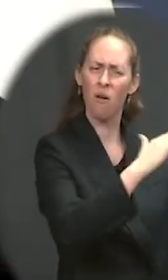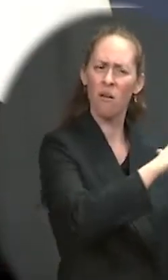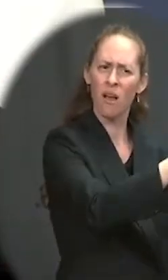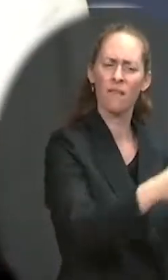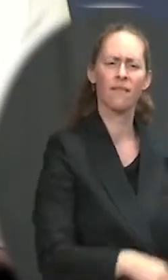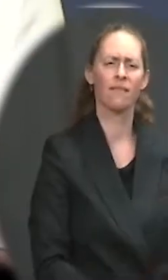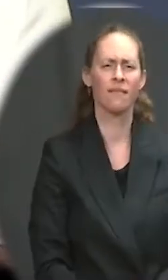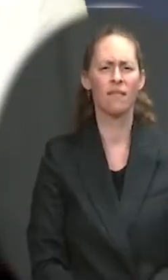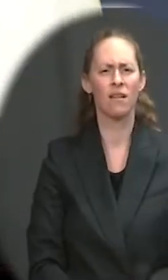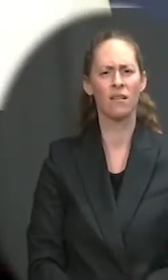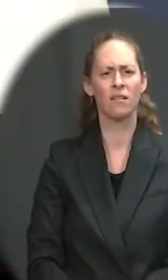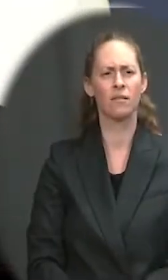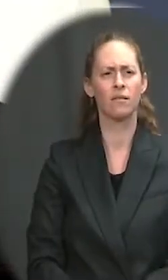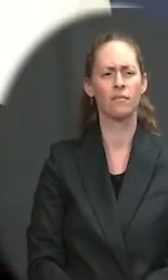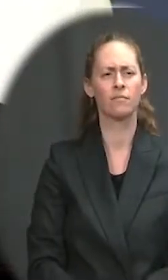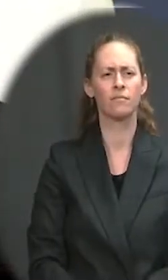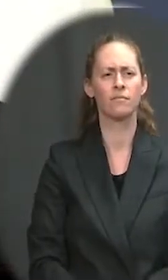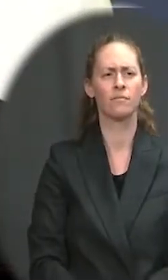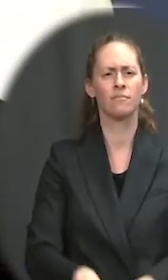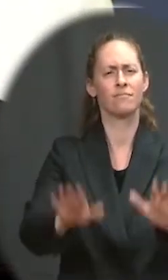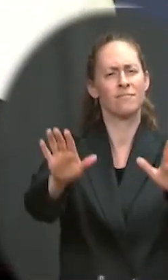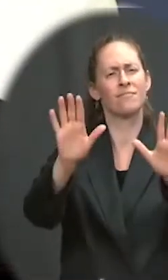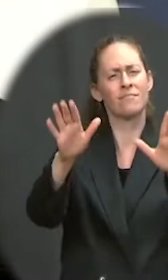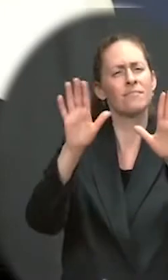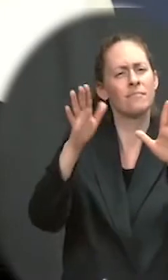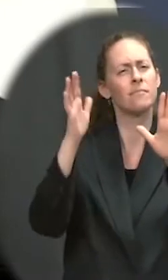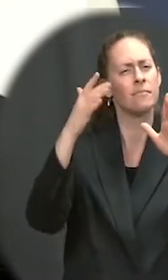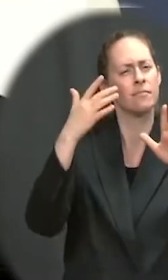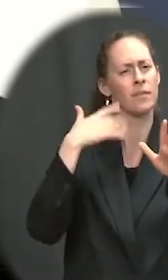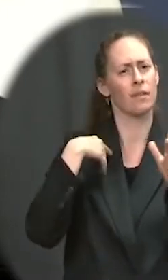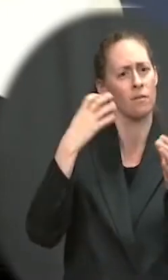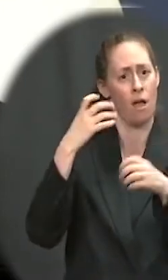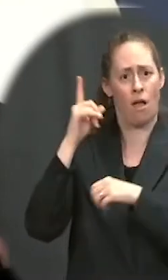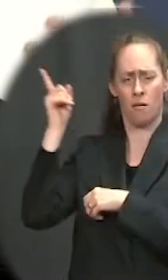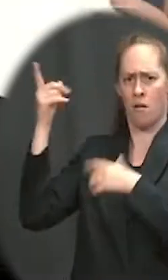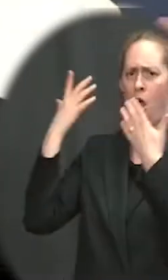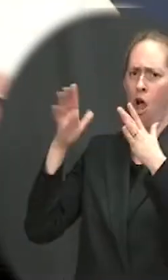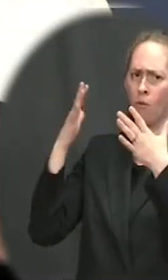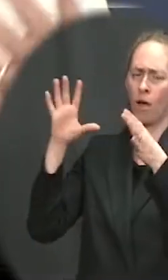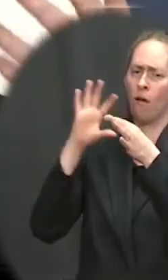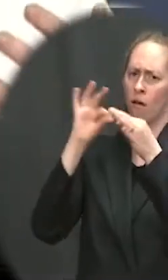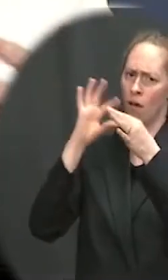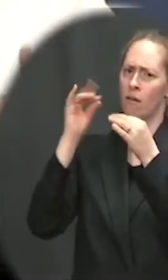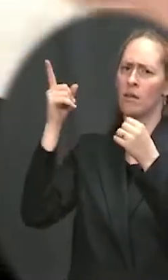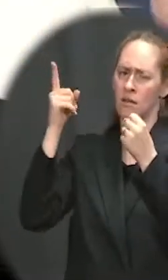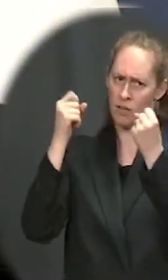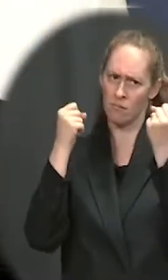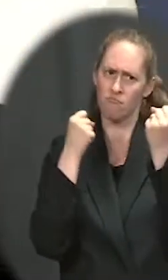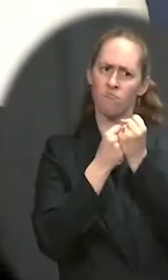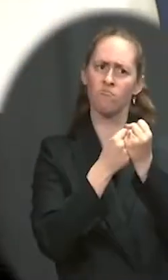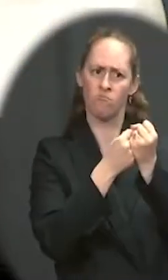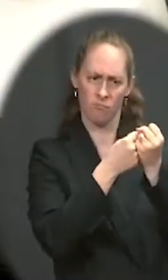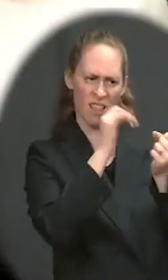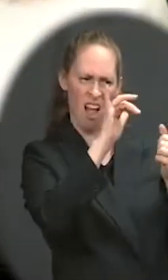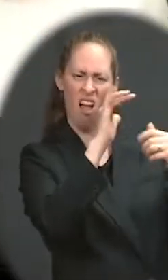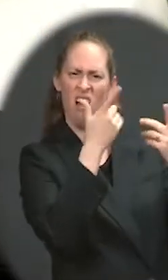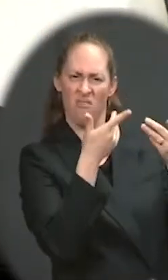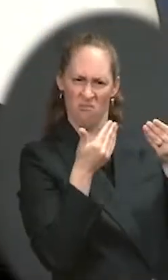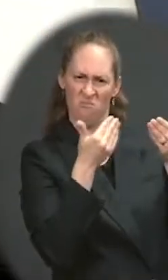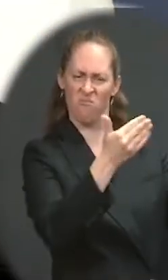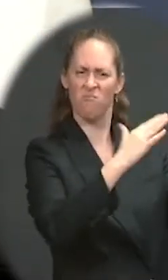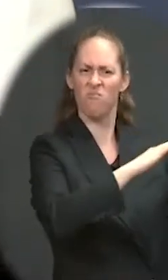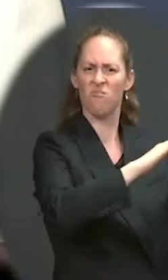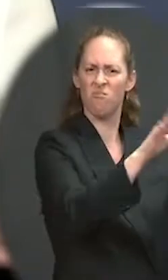remind everyone that the president spoke about his support for this type of a waiver back during the campaign.